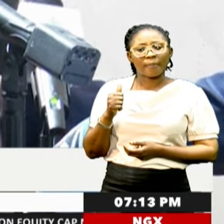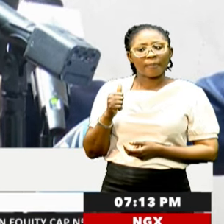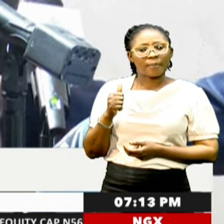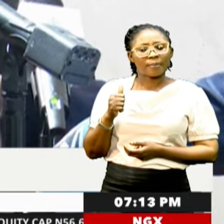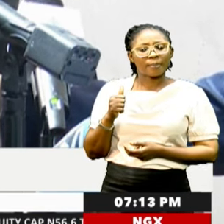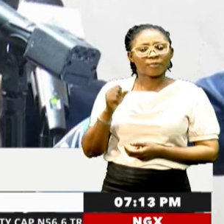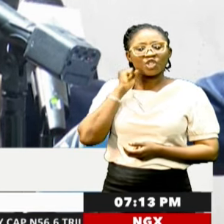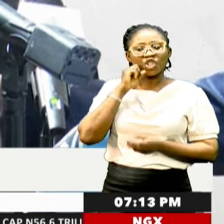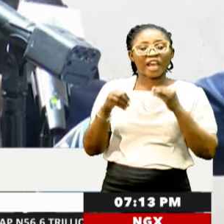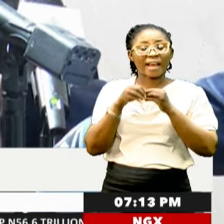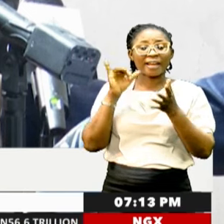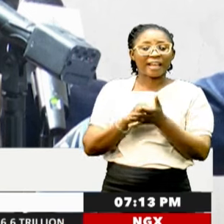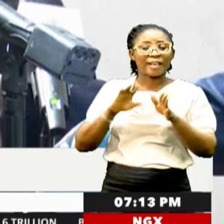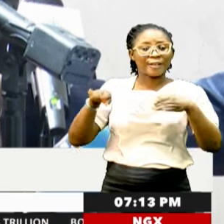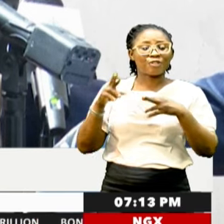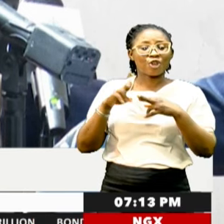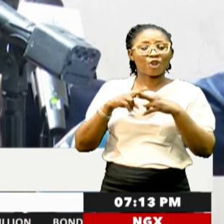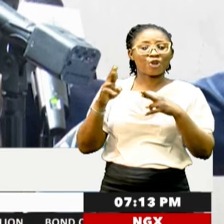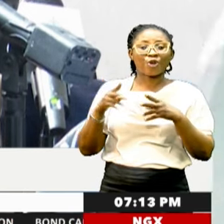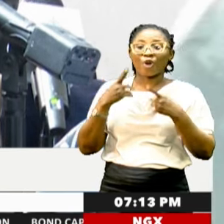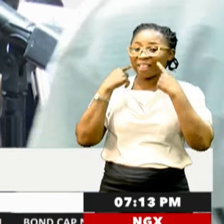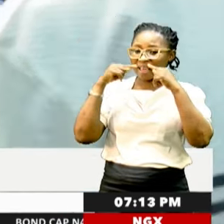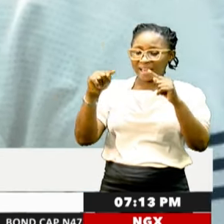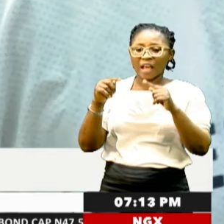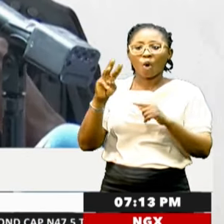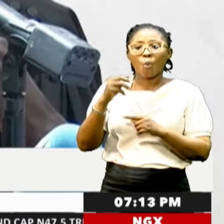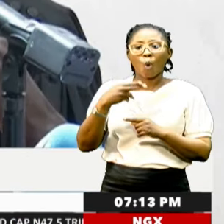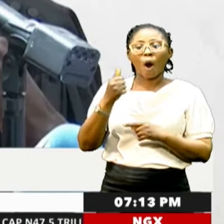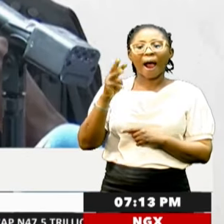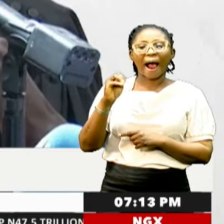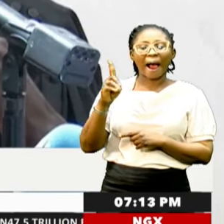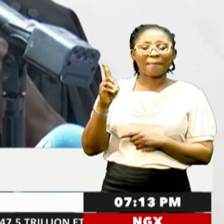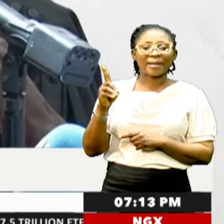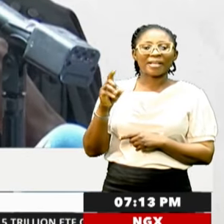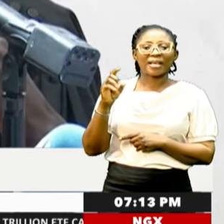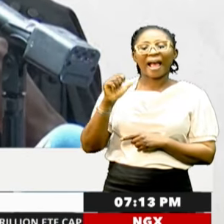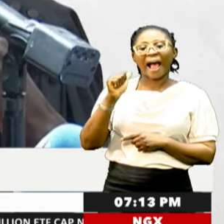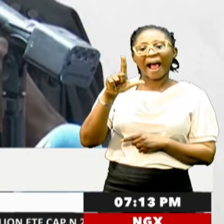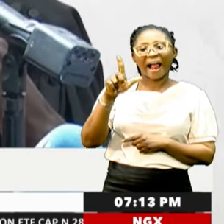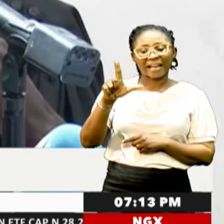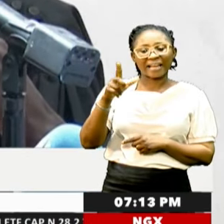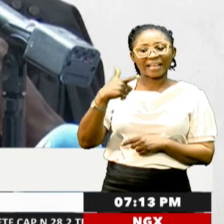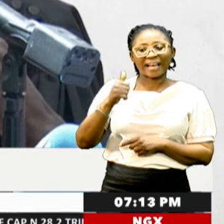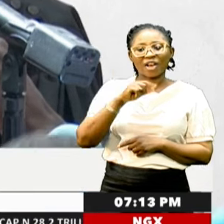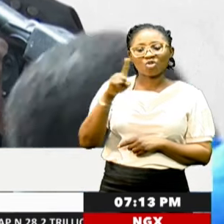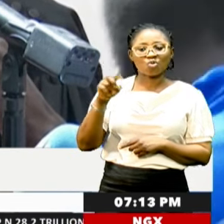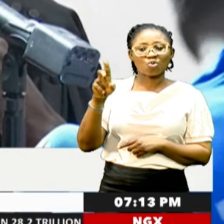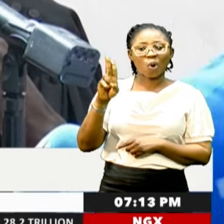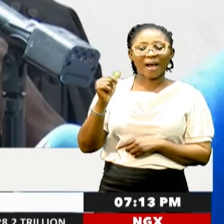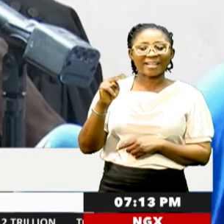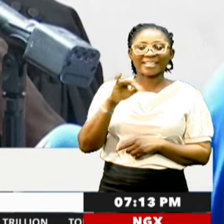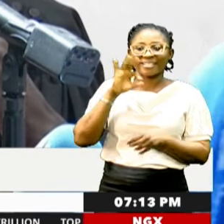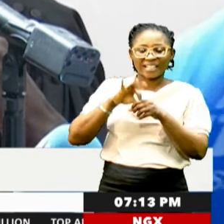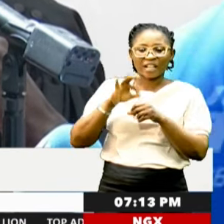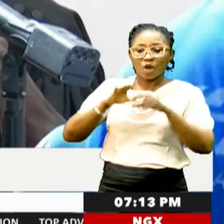She added that, given the results declared, Mohamed Uld Sheikh El-Gajwani is elected President of the